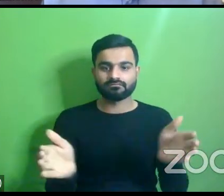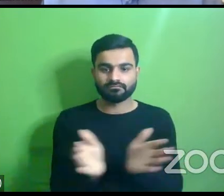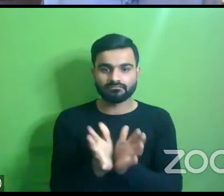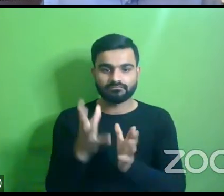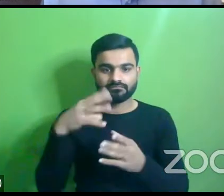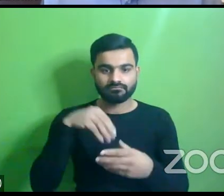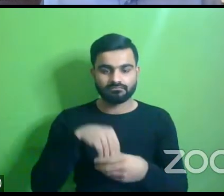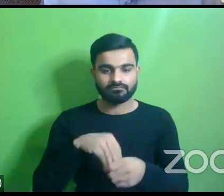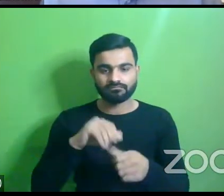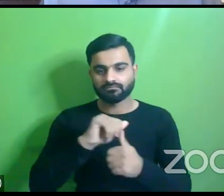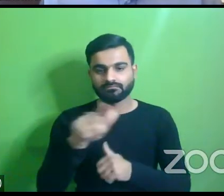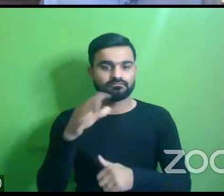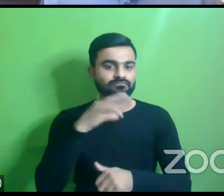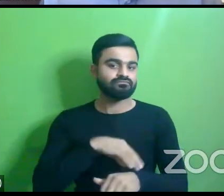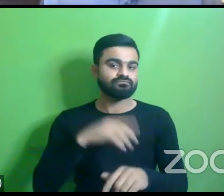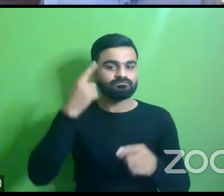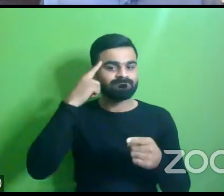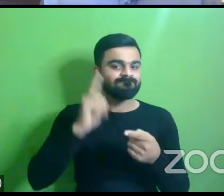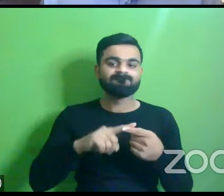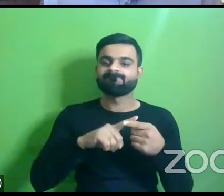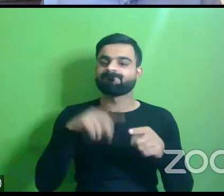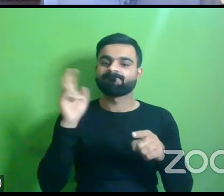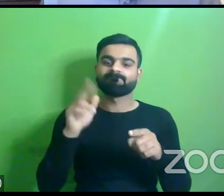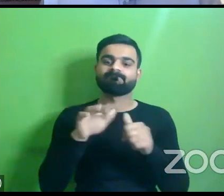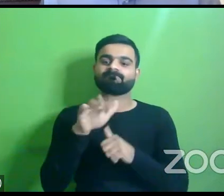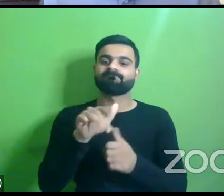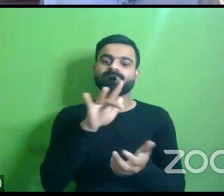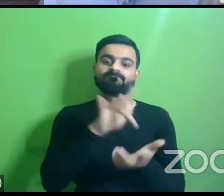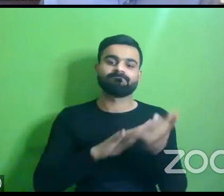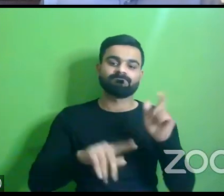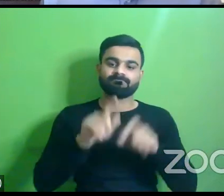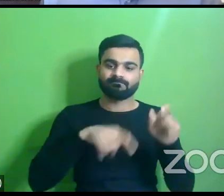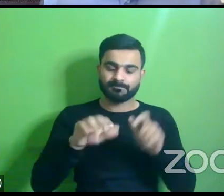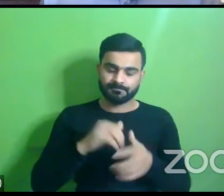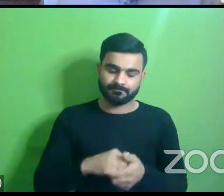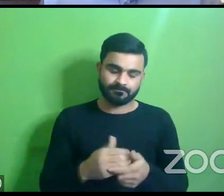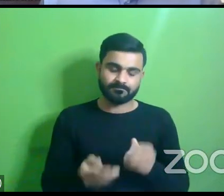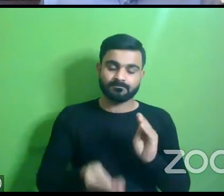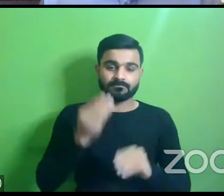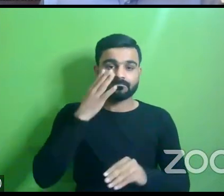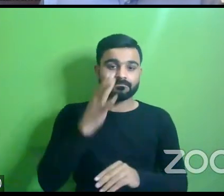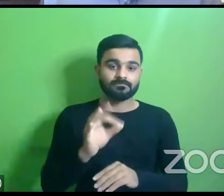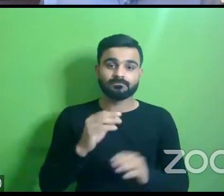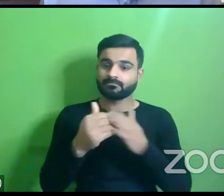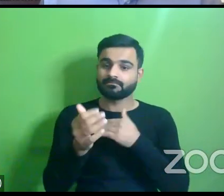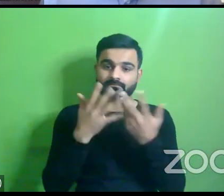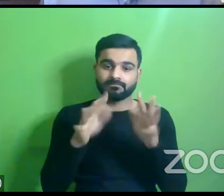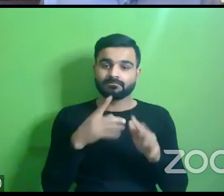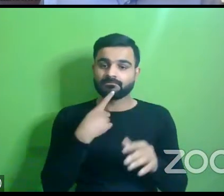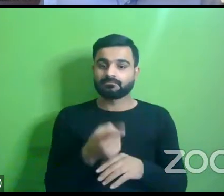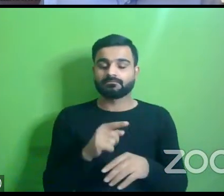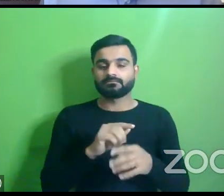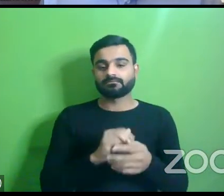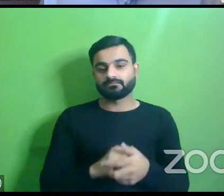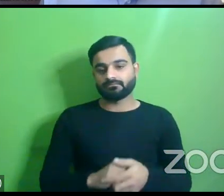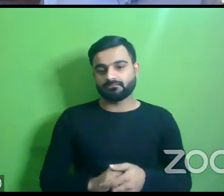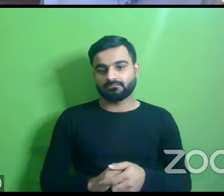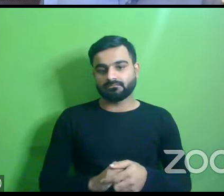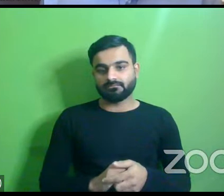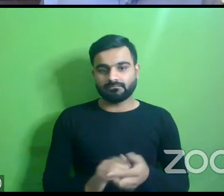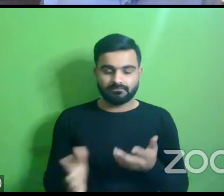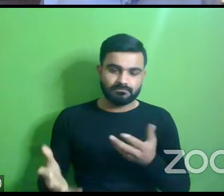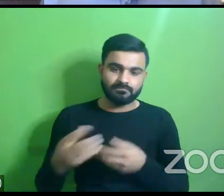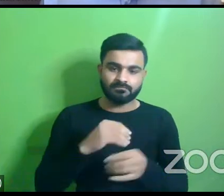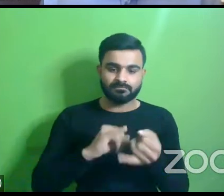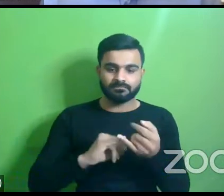all our disadvantaged groups can access public spaces uh most importantly however i would like to point the connection with sdg